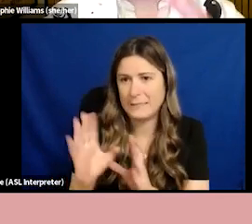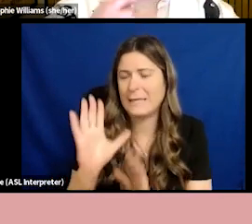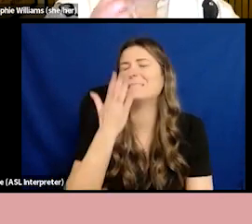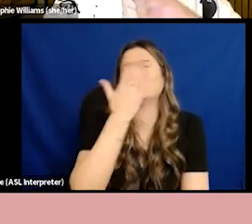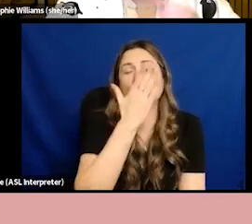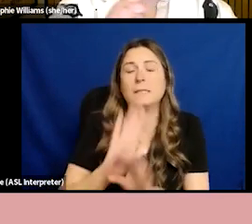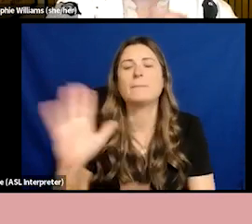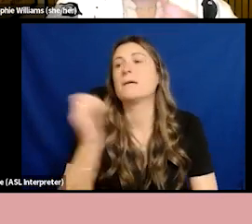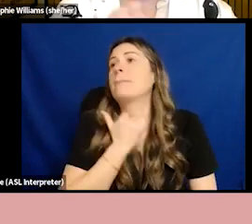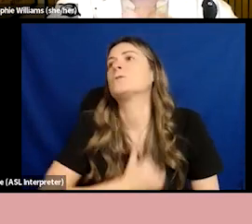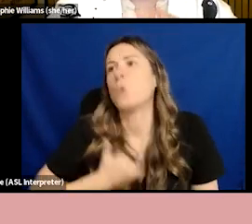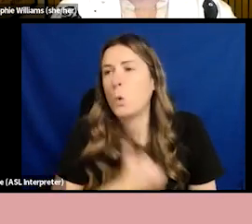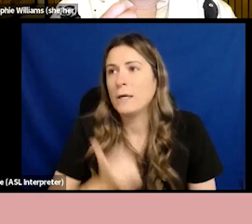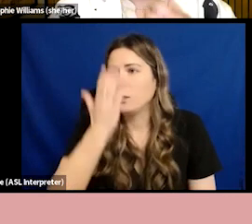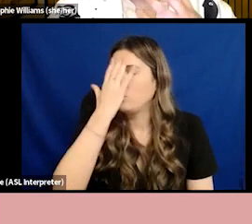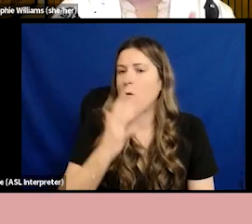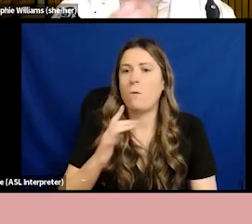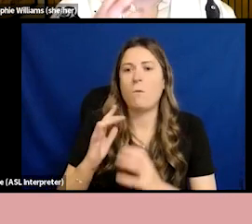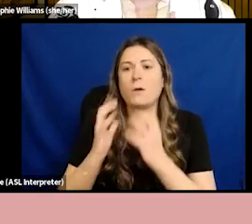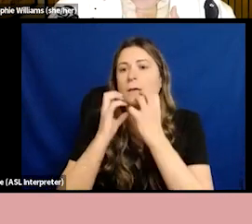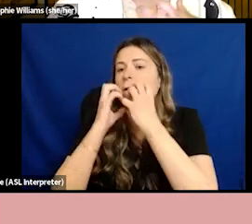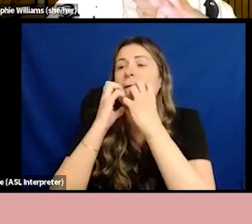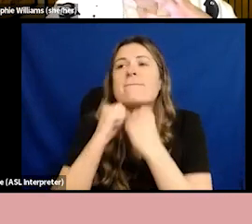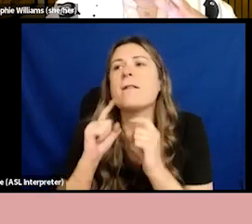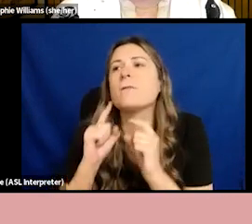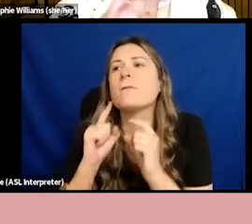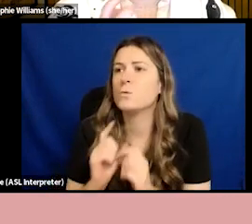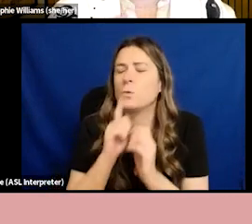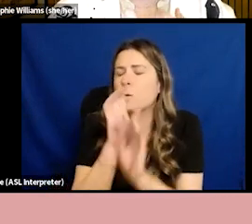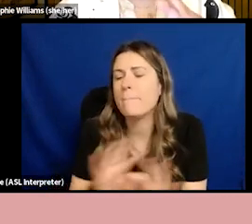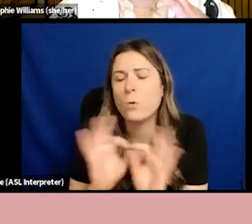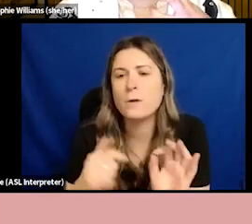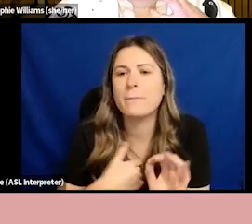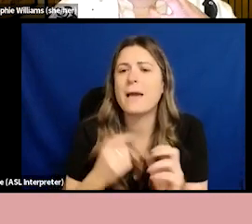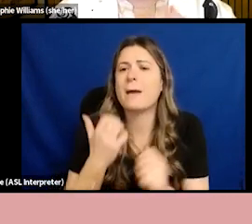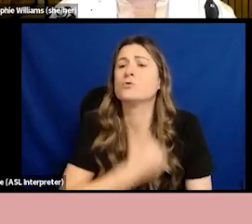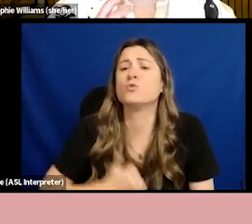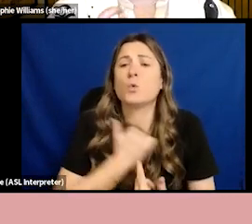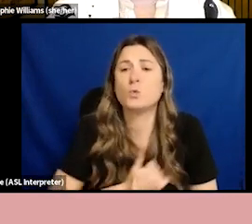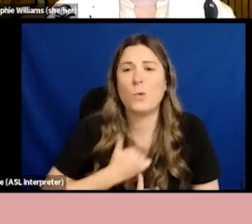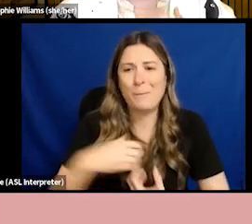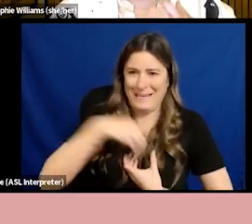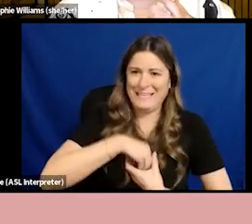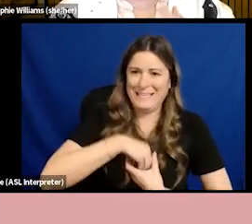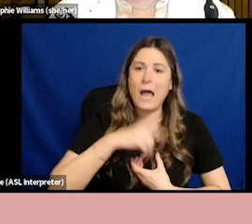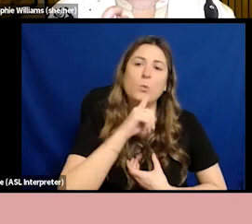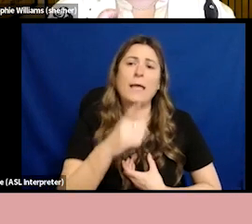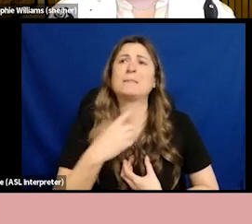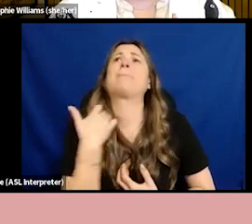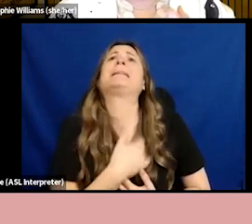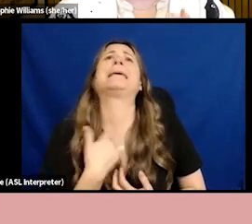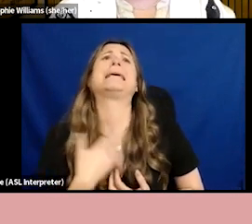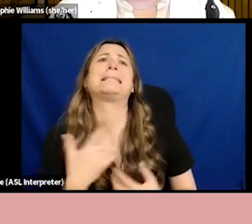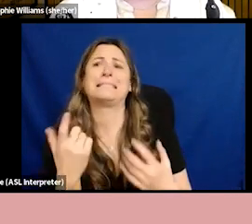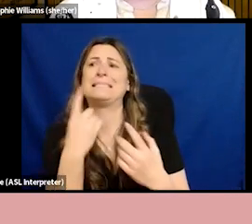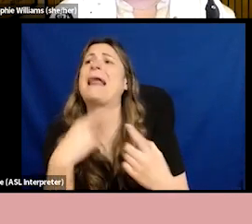really just spiral and ask them to help me, ask them to save me, ask them to comfort and reassure me and say that